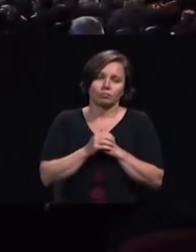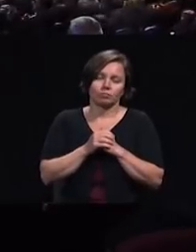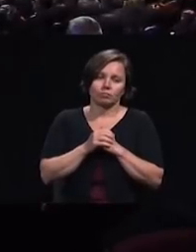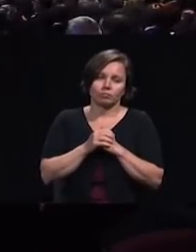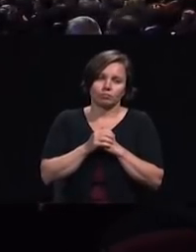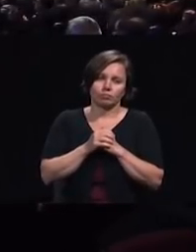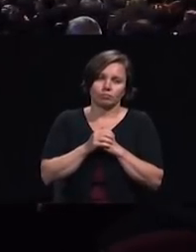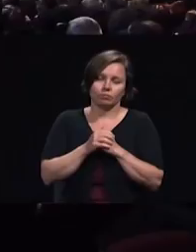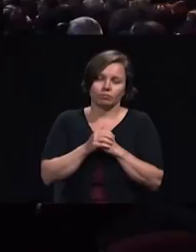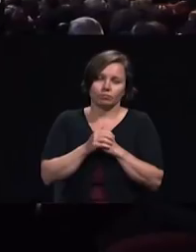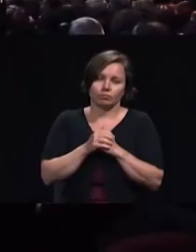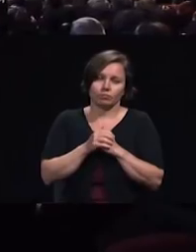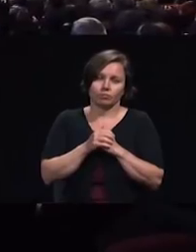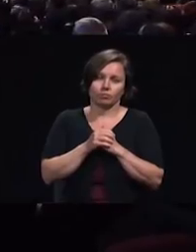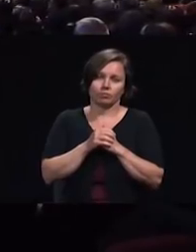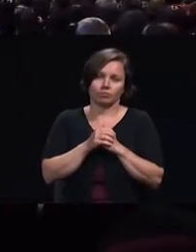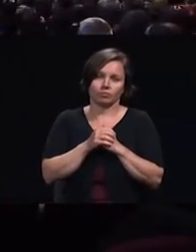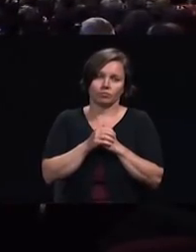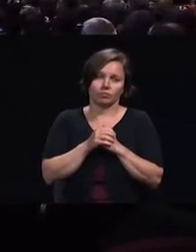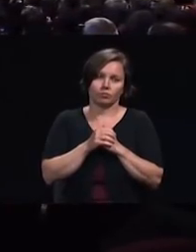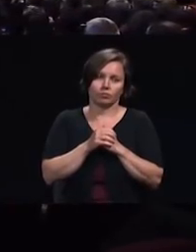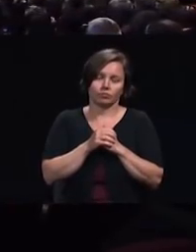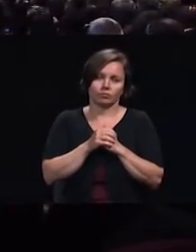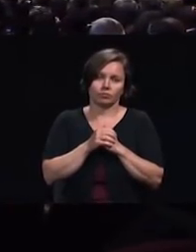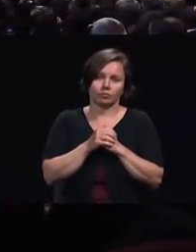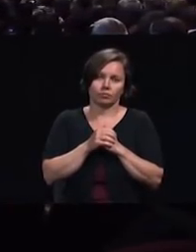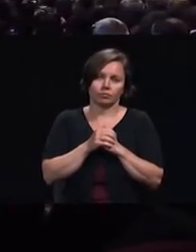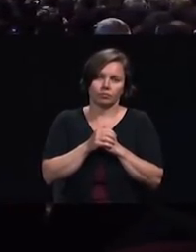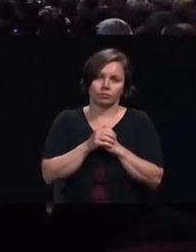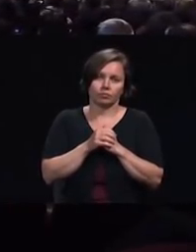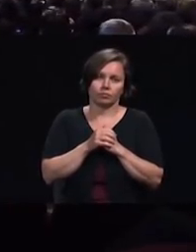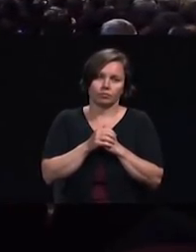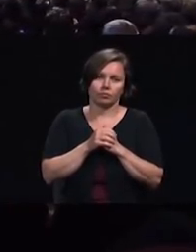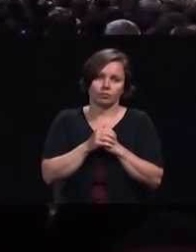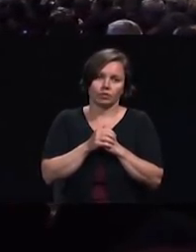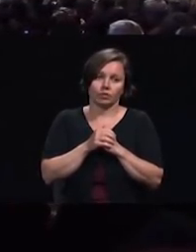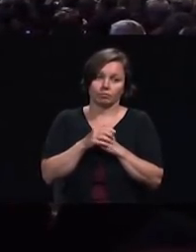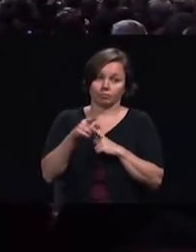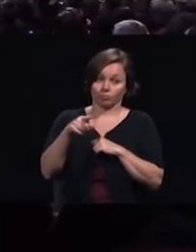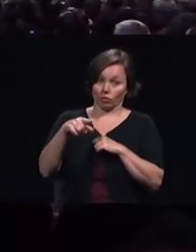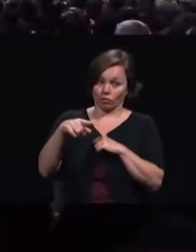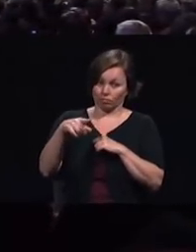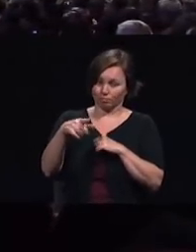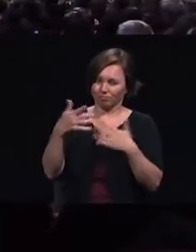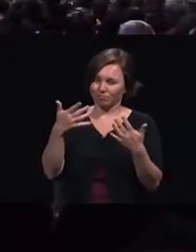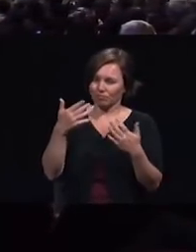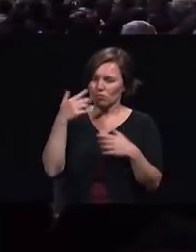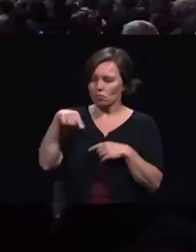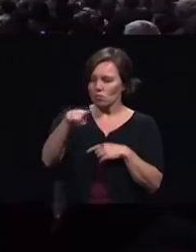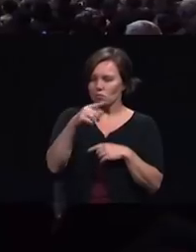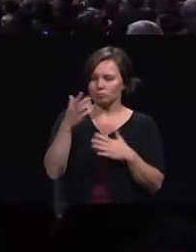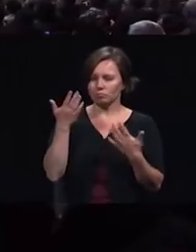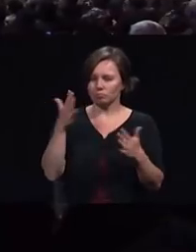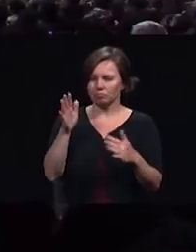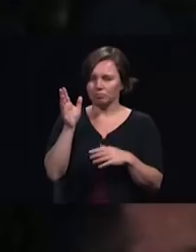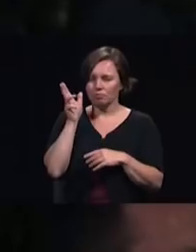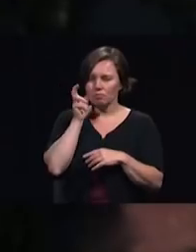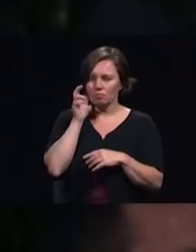you heard this appeal my fellow leaders the time to work the cities is now